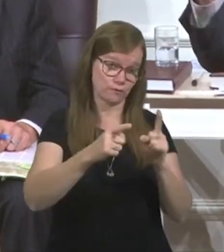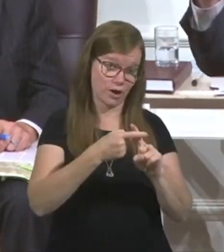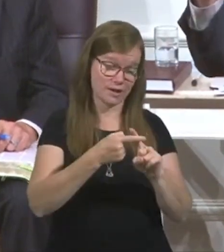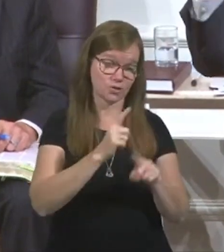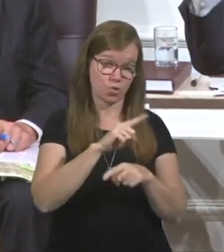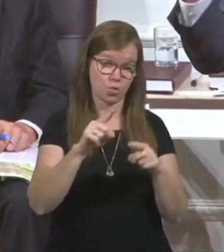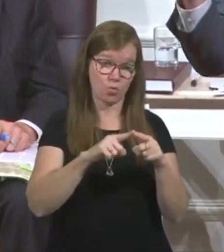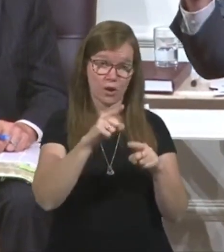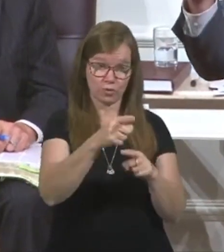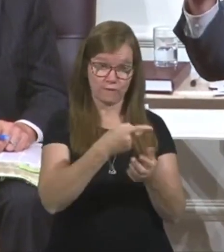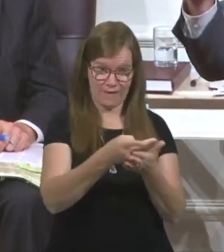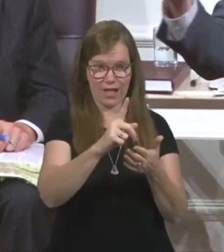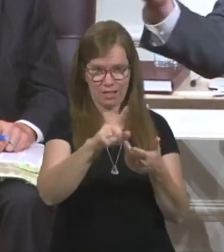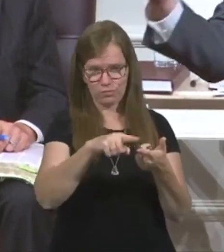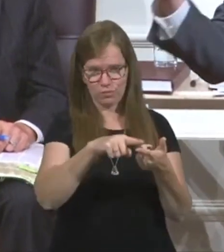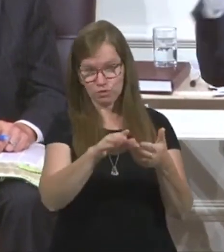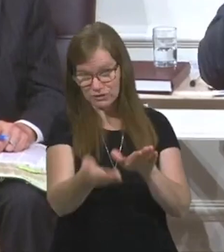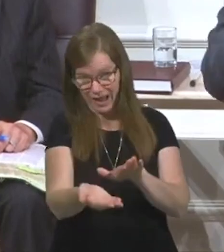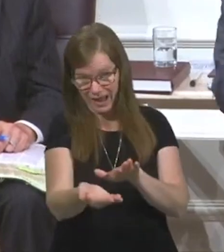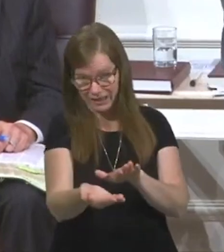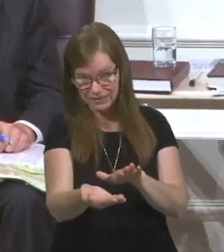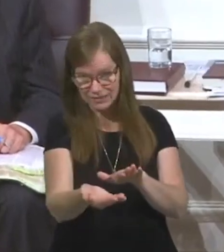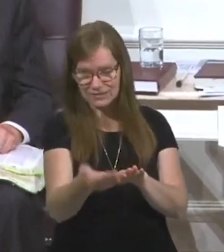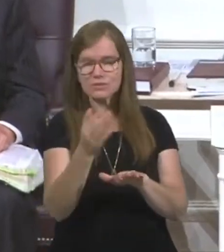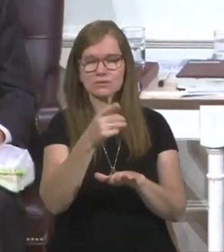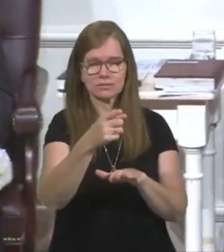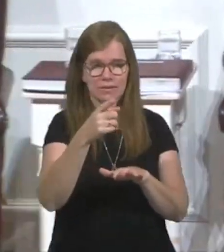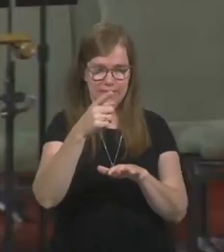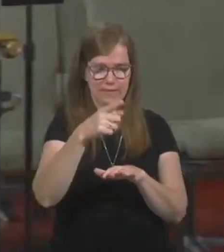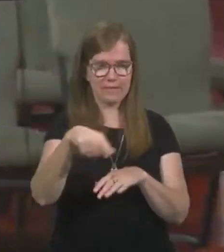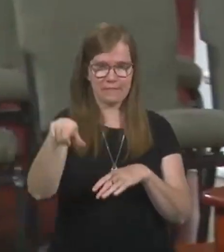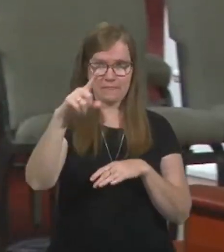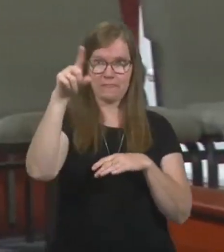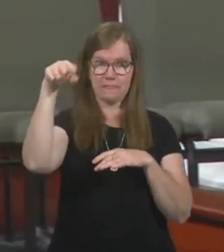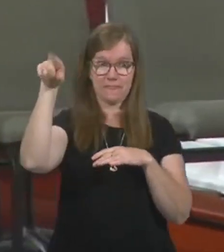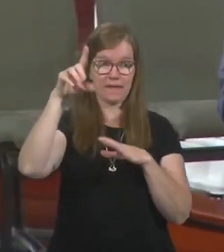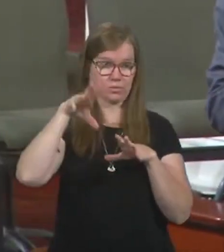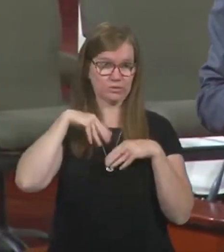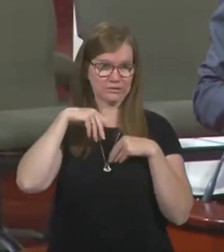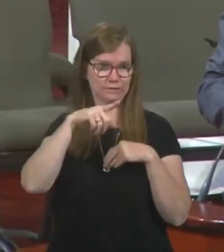you fail, when you die, they will receive you into everlasting habitation.